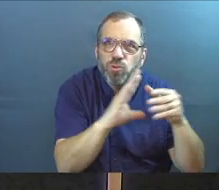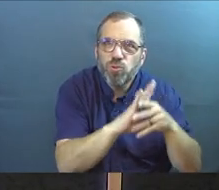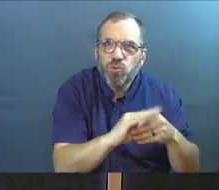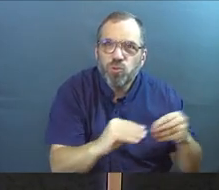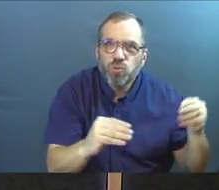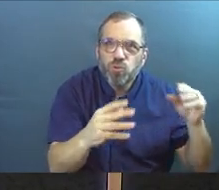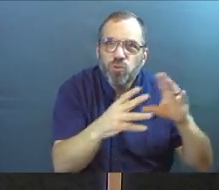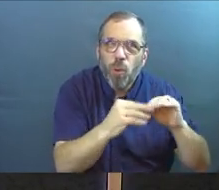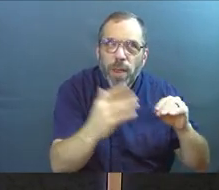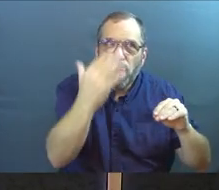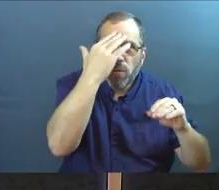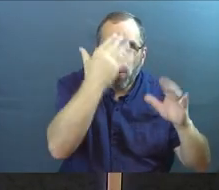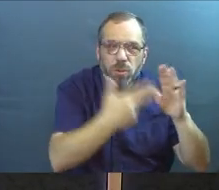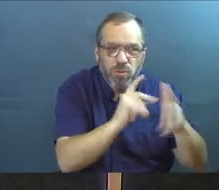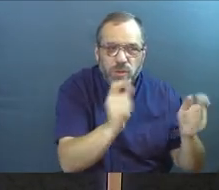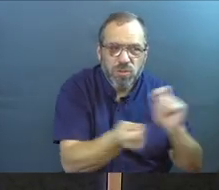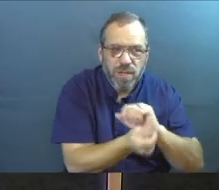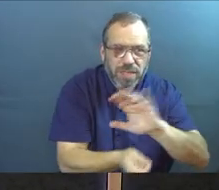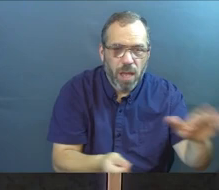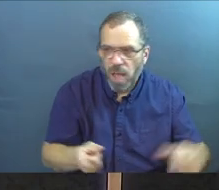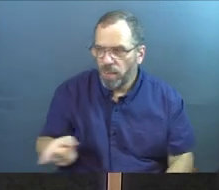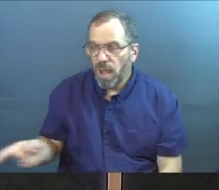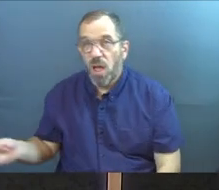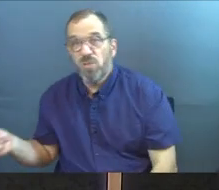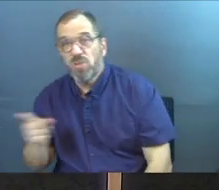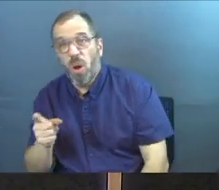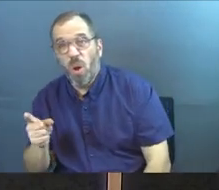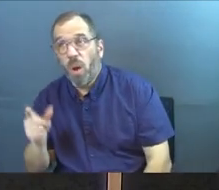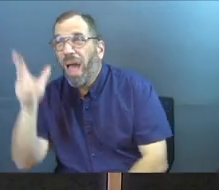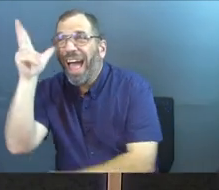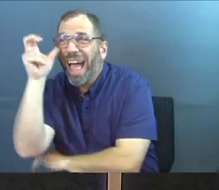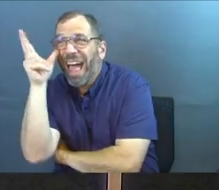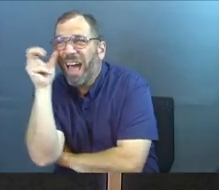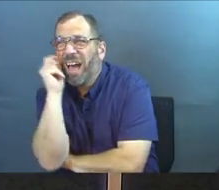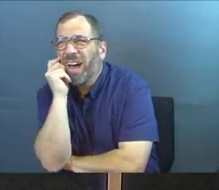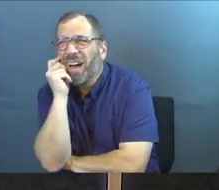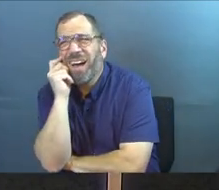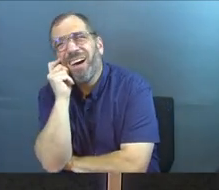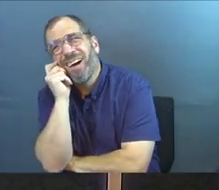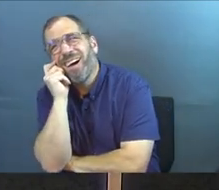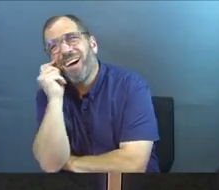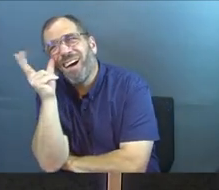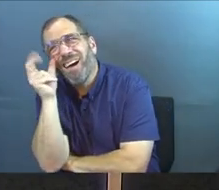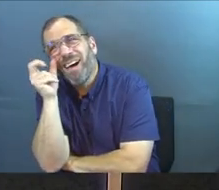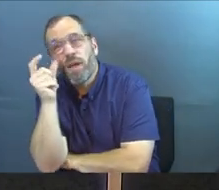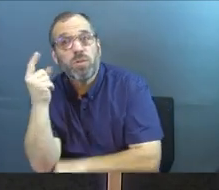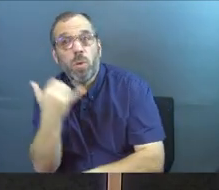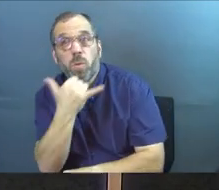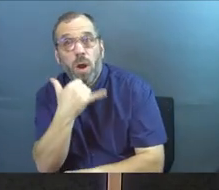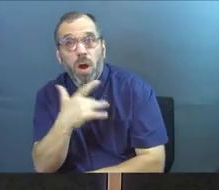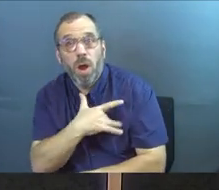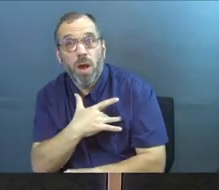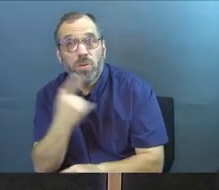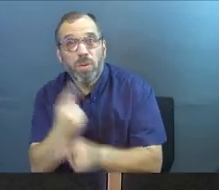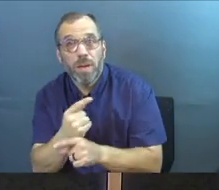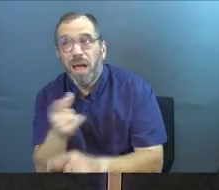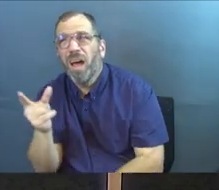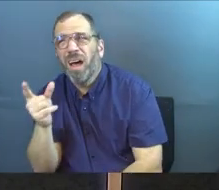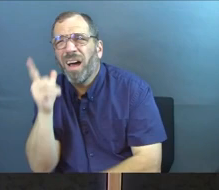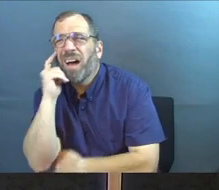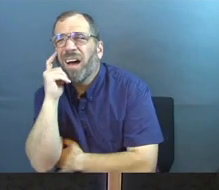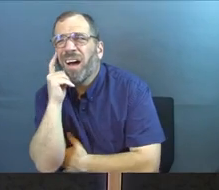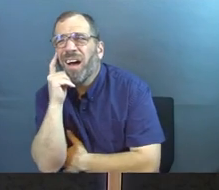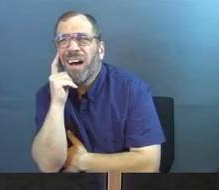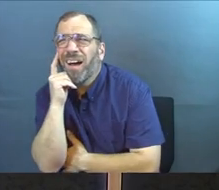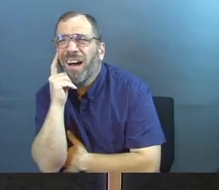to that kingdom truth that will change their life. But for those people who don't actually have the right kind of heart, it'll actually be closed off